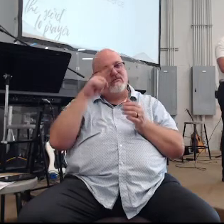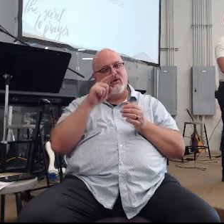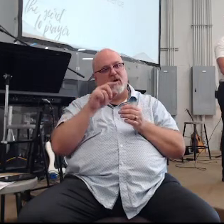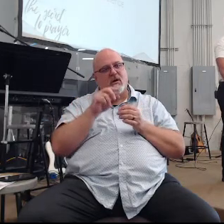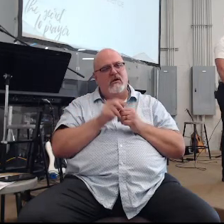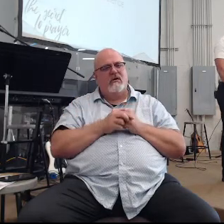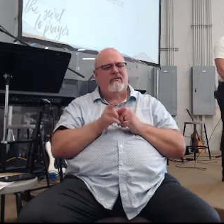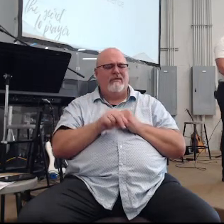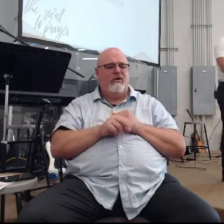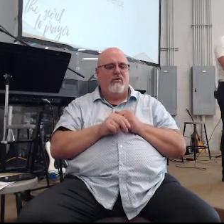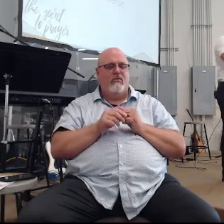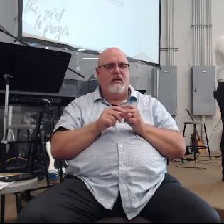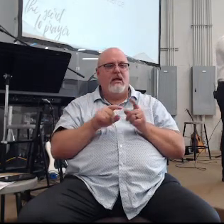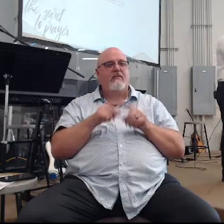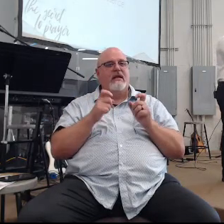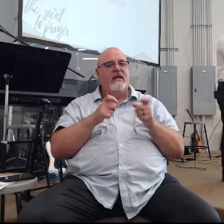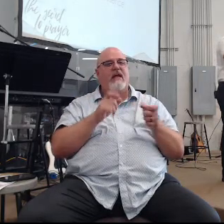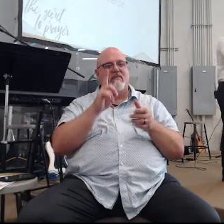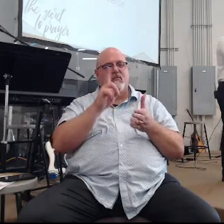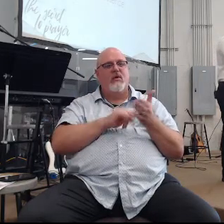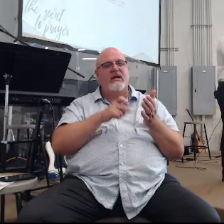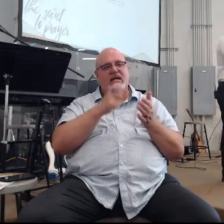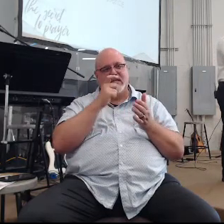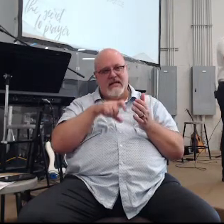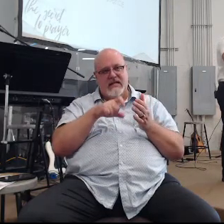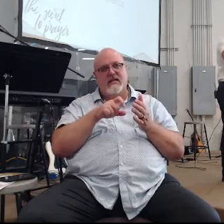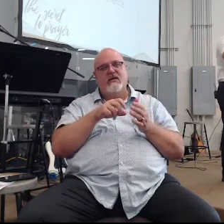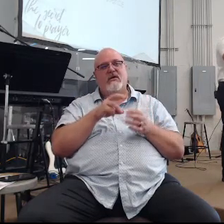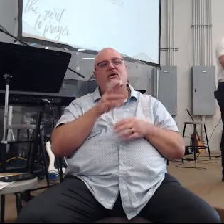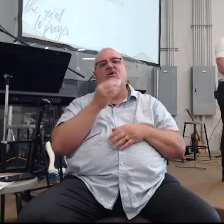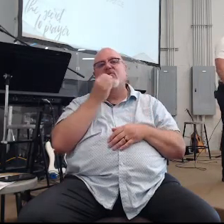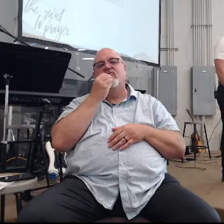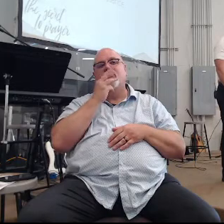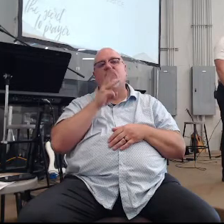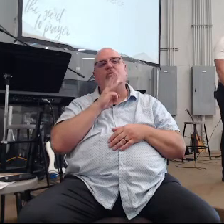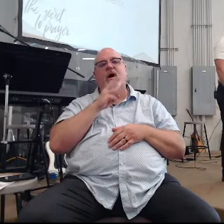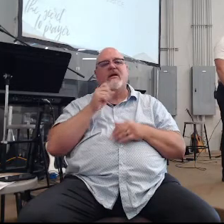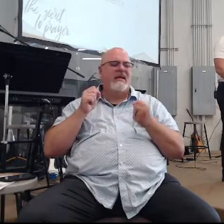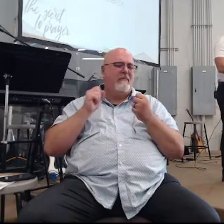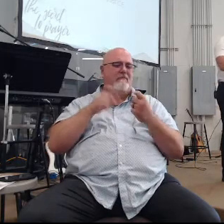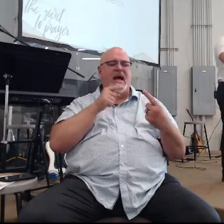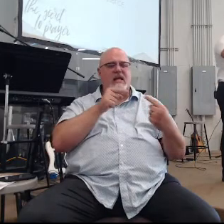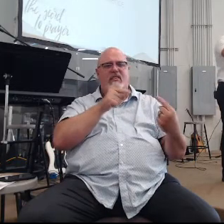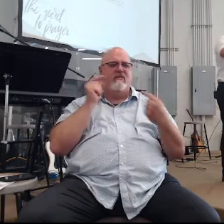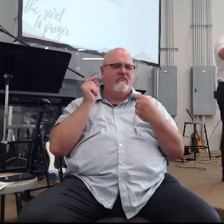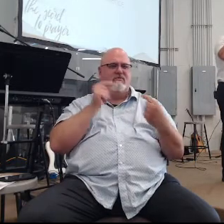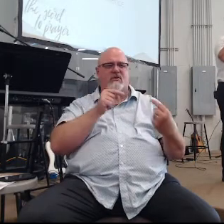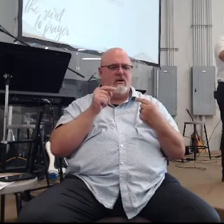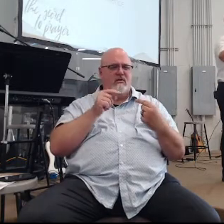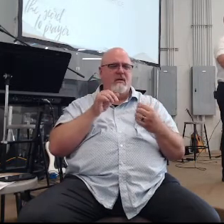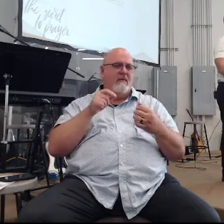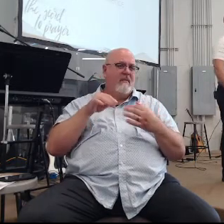he needed yeah you know what he said here here's some food here's some water get back in the fight I'm going to show you